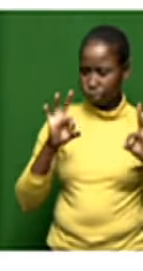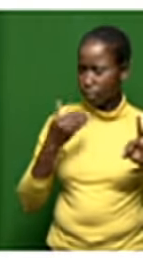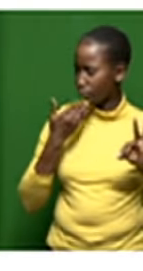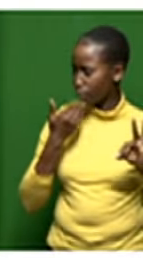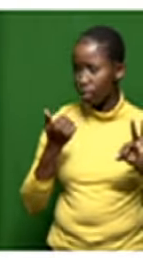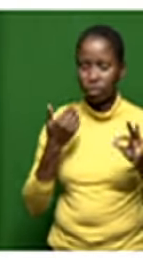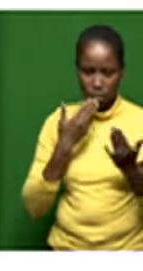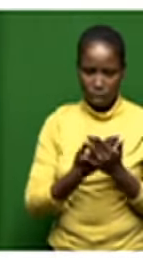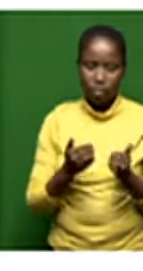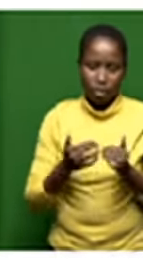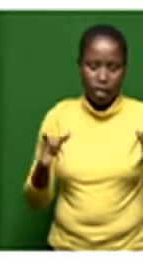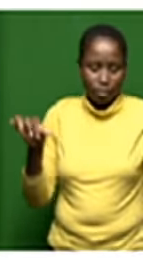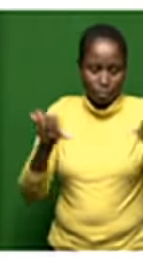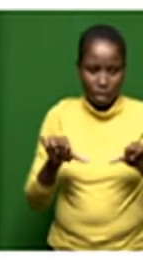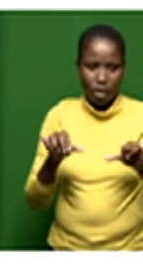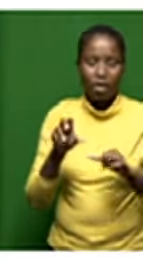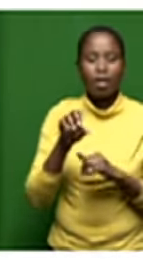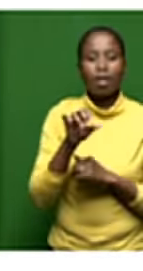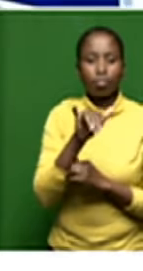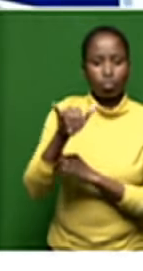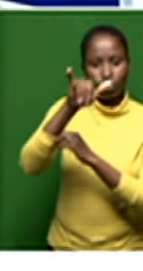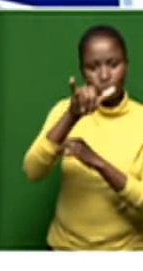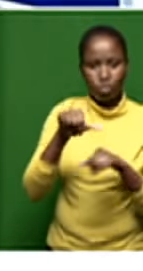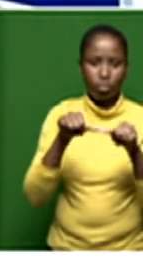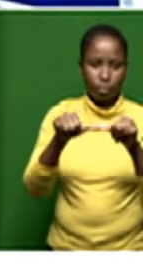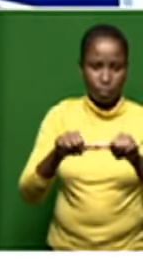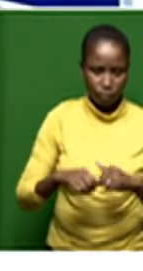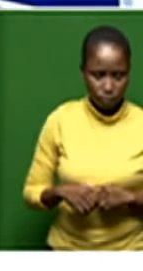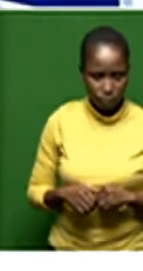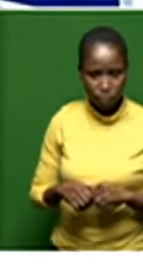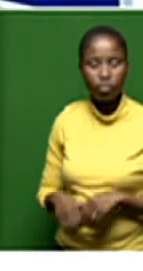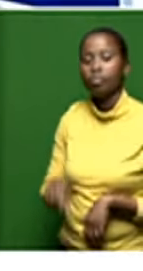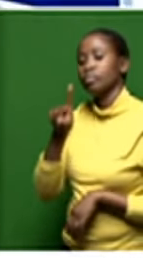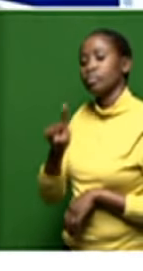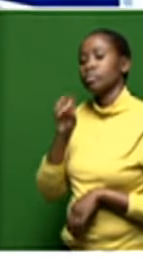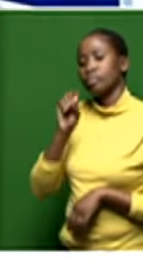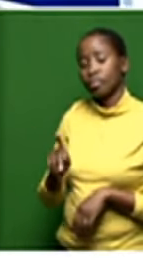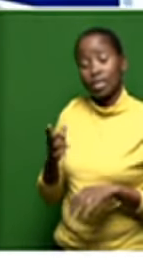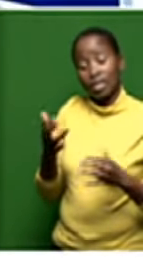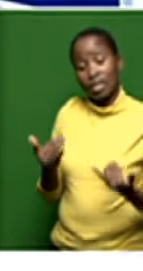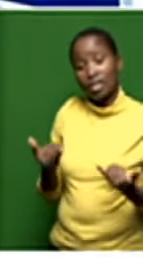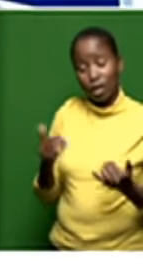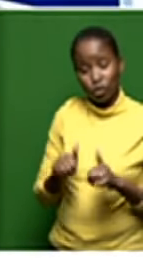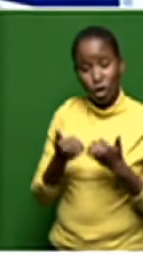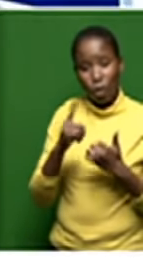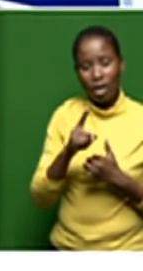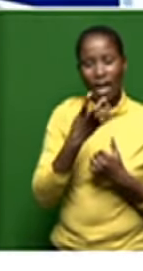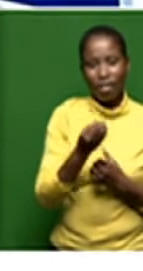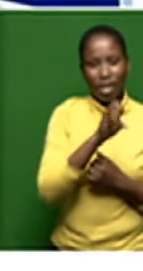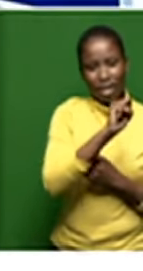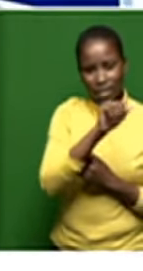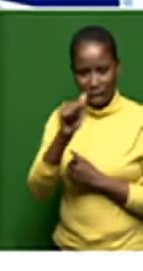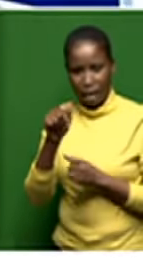to restart the airline so um one of the other challenges was of course the dispute between saa uh